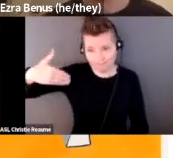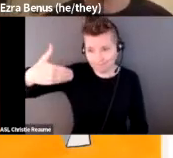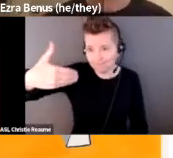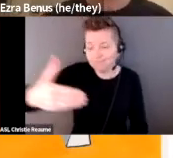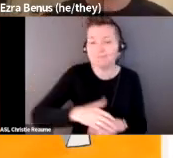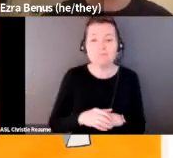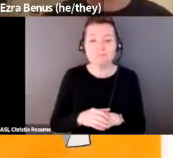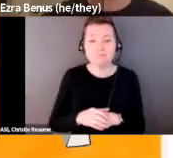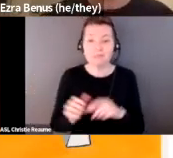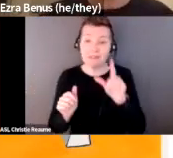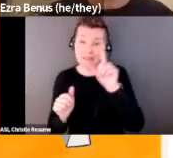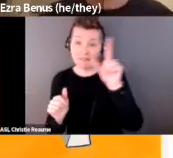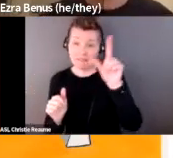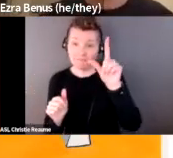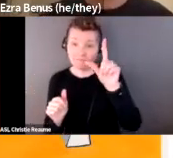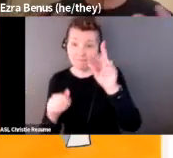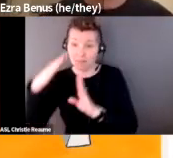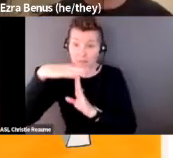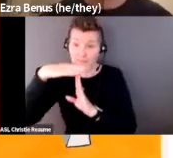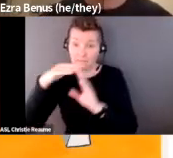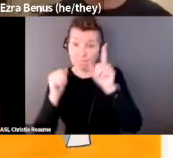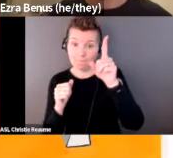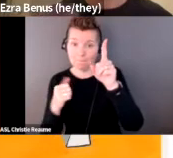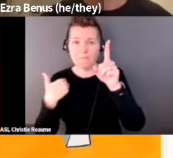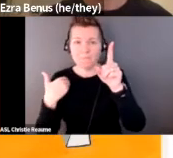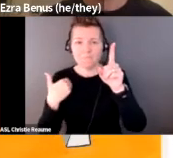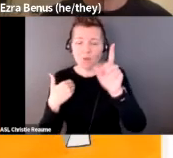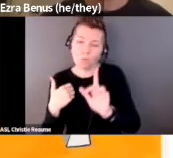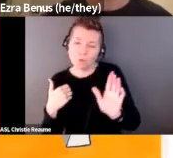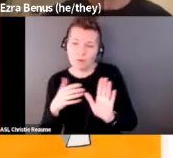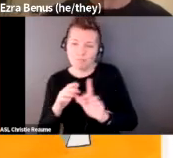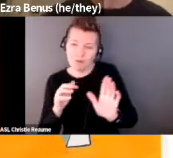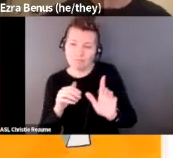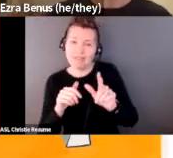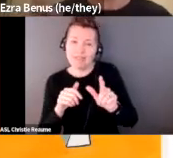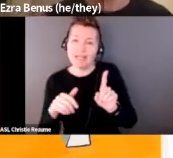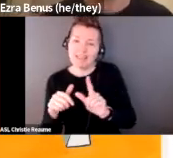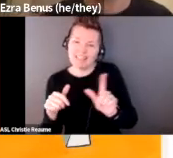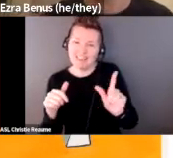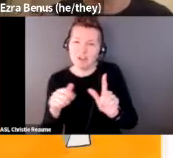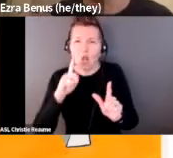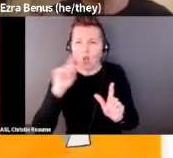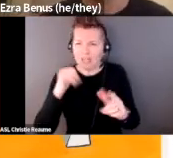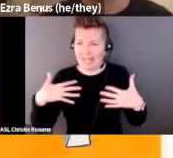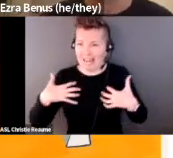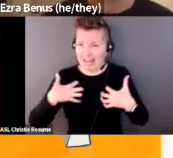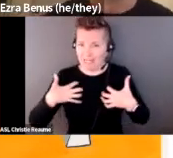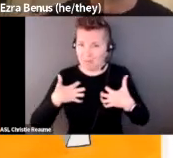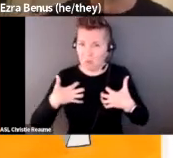is a figure or a creature that is not filled in, but is an outline in bright blue.